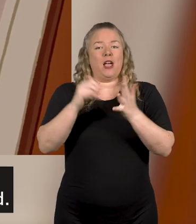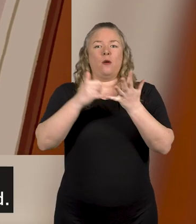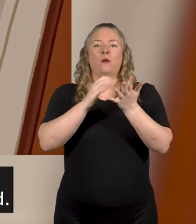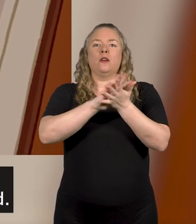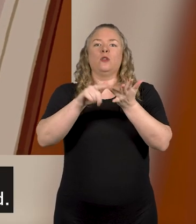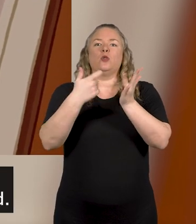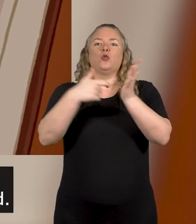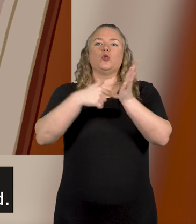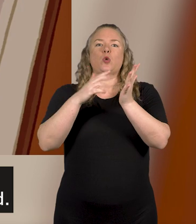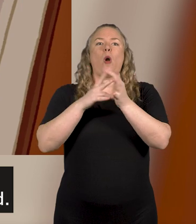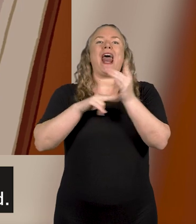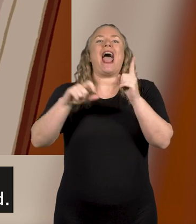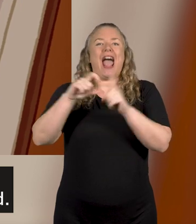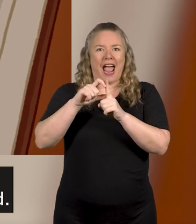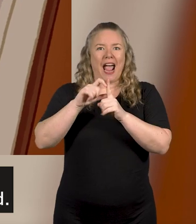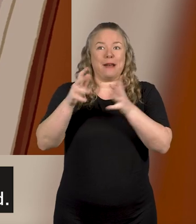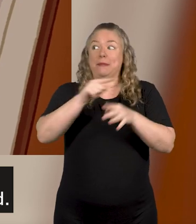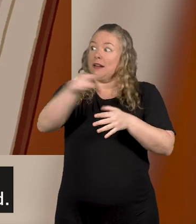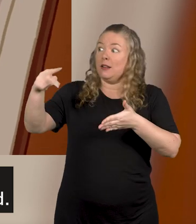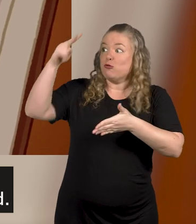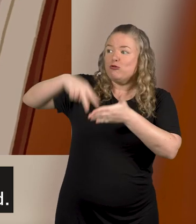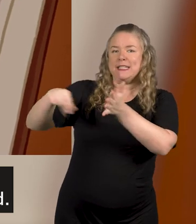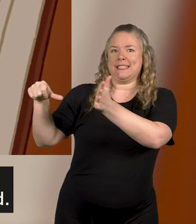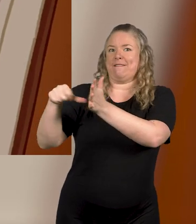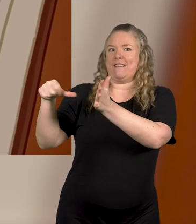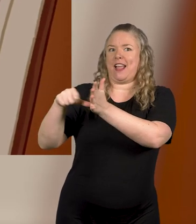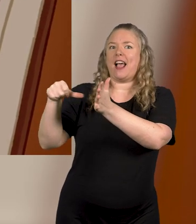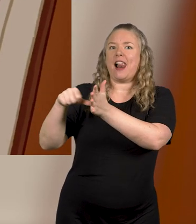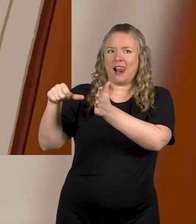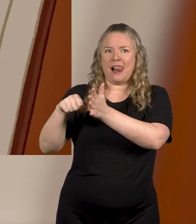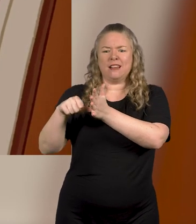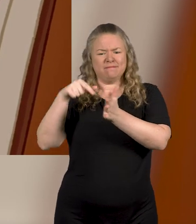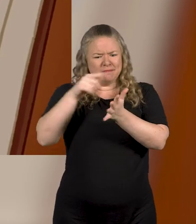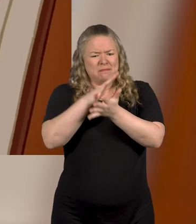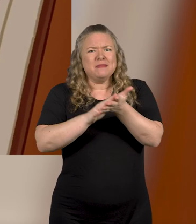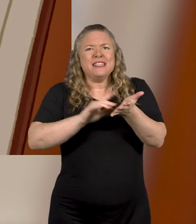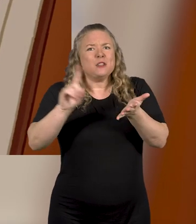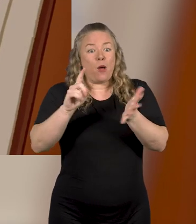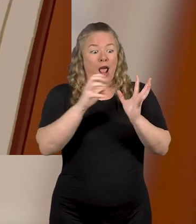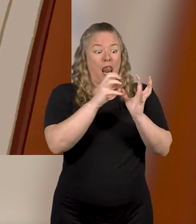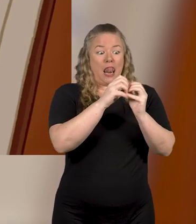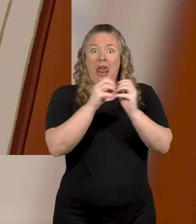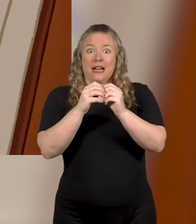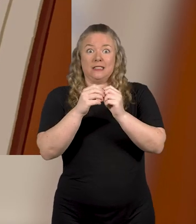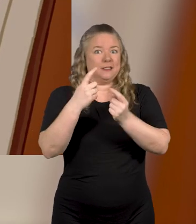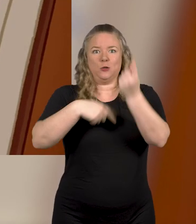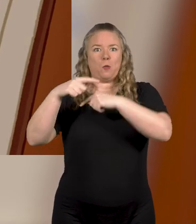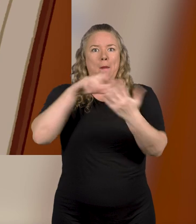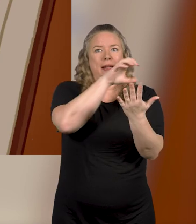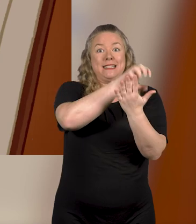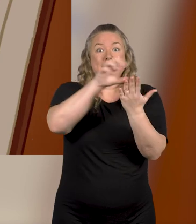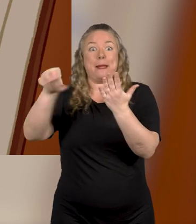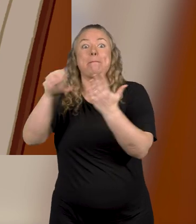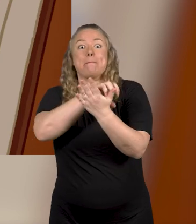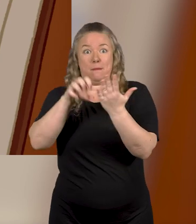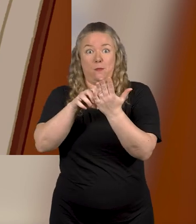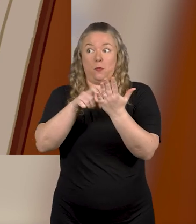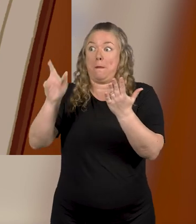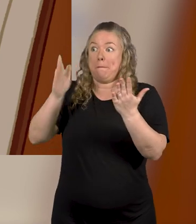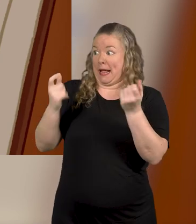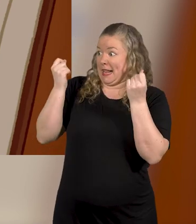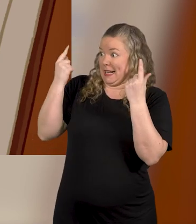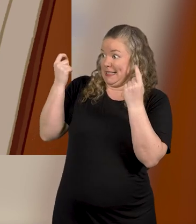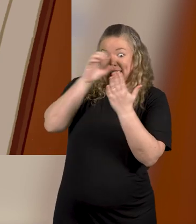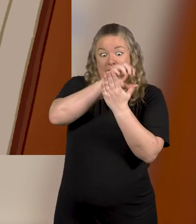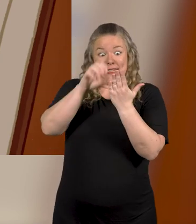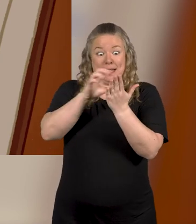shorthand to make it difficult for people to read. Shorthand uses symbols instead of letters, so you have to know what